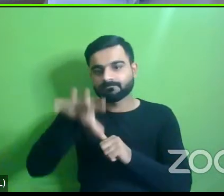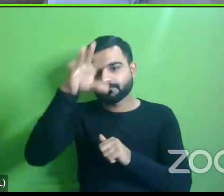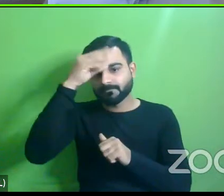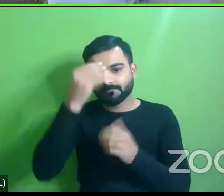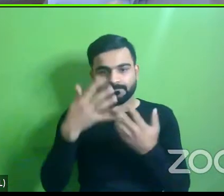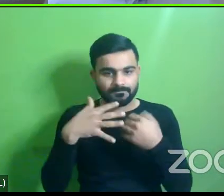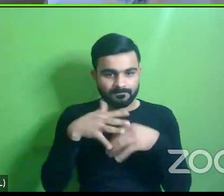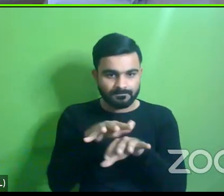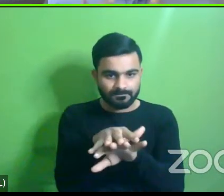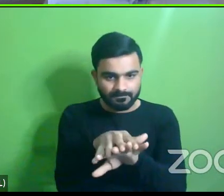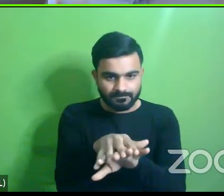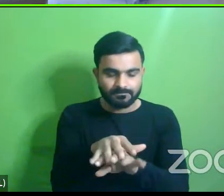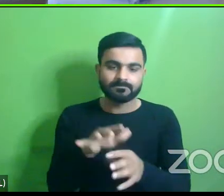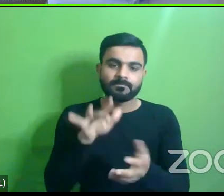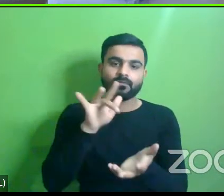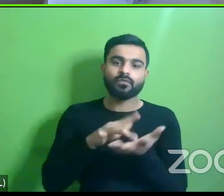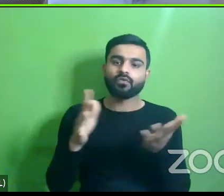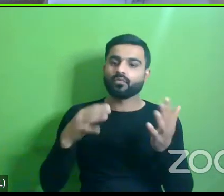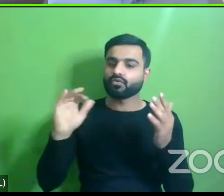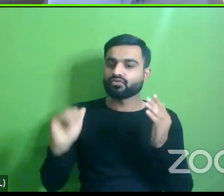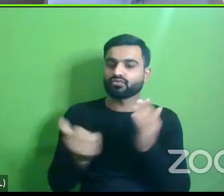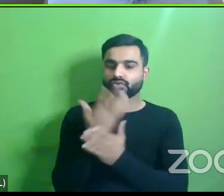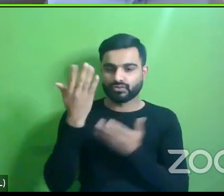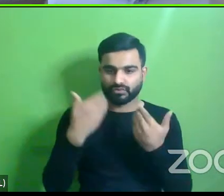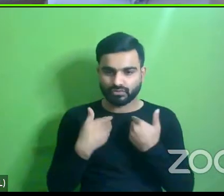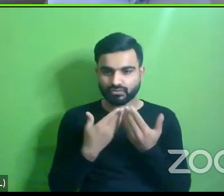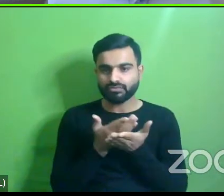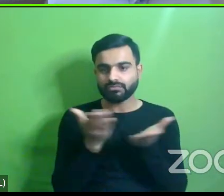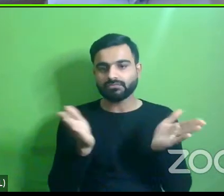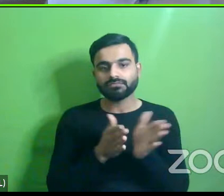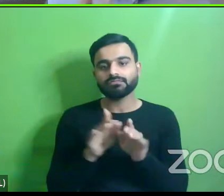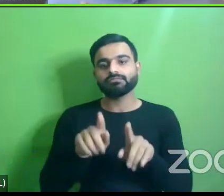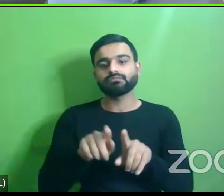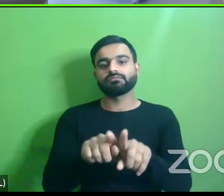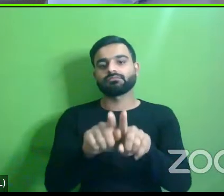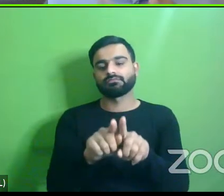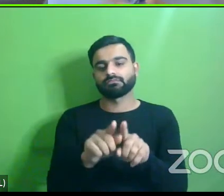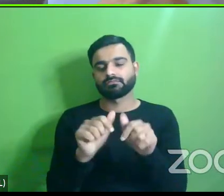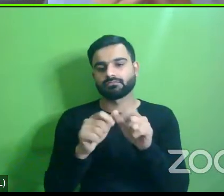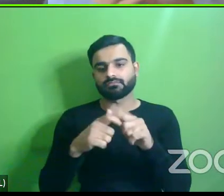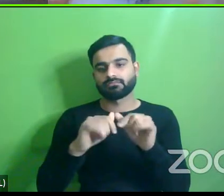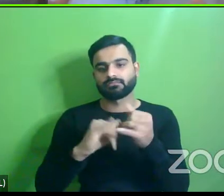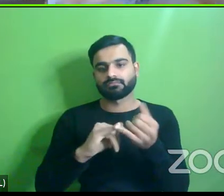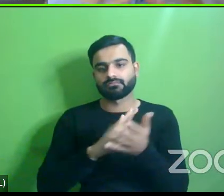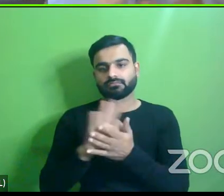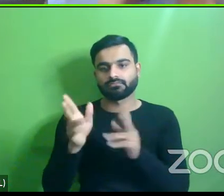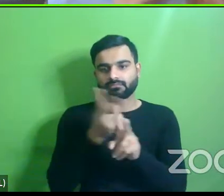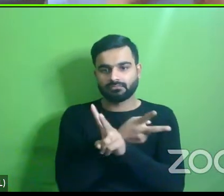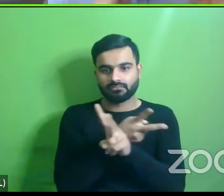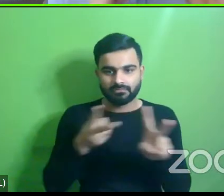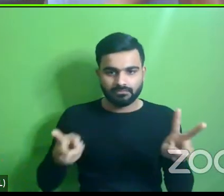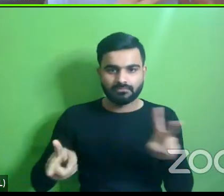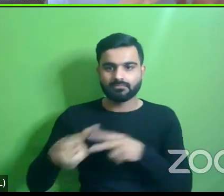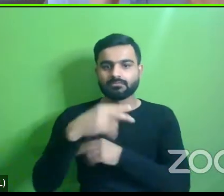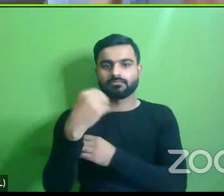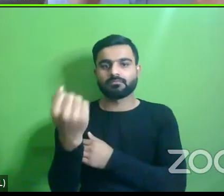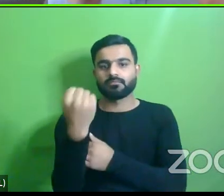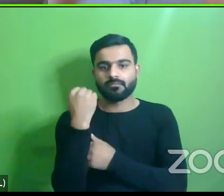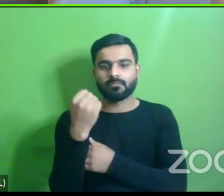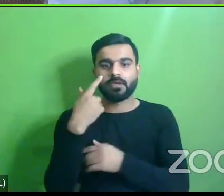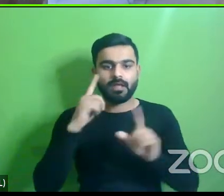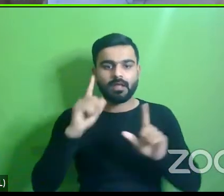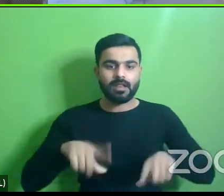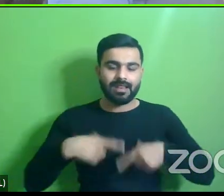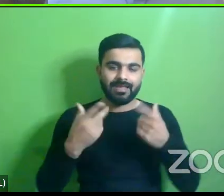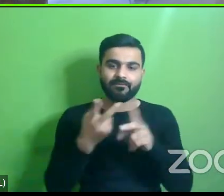inclusive it's we're very new to it um as akash pointed out that the various the powers lies in the